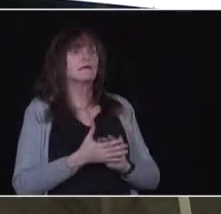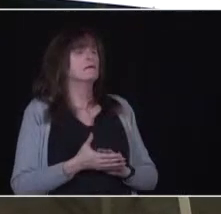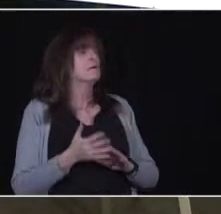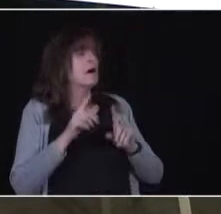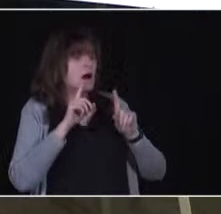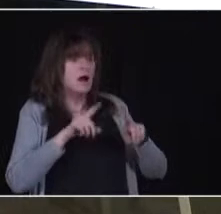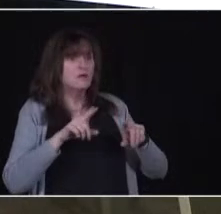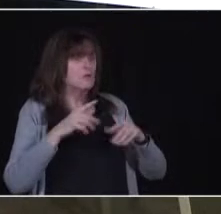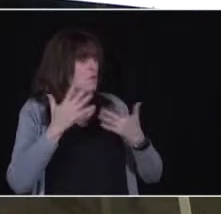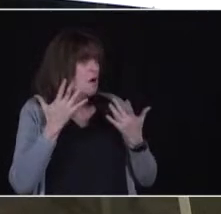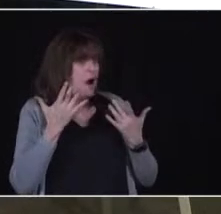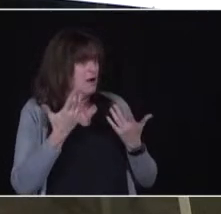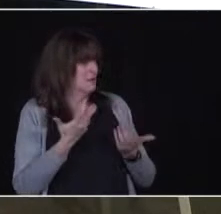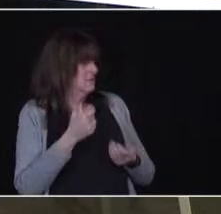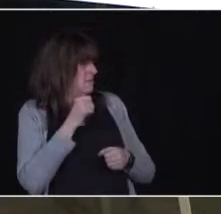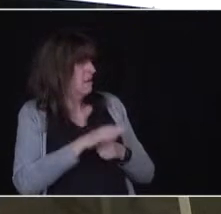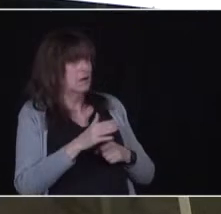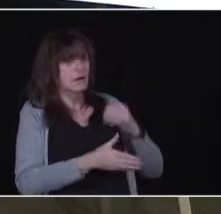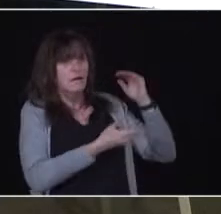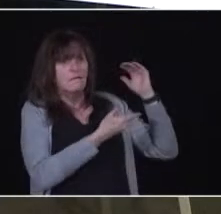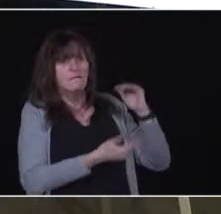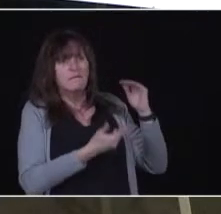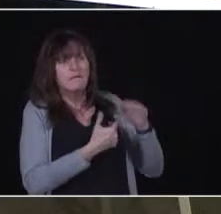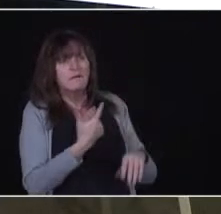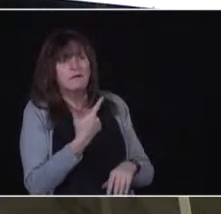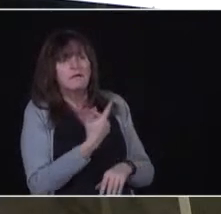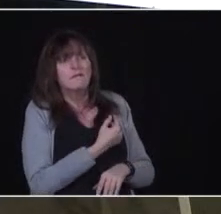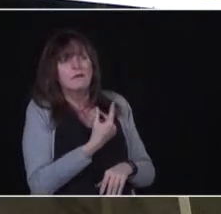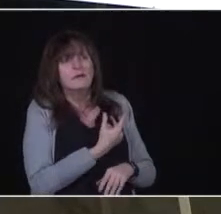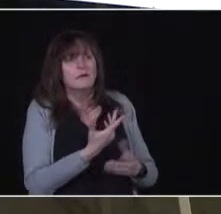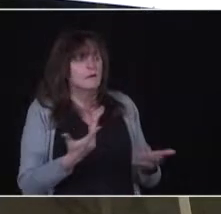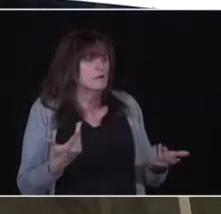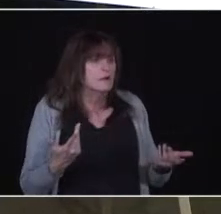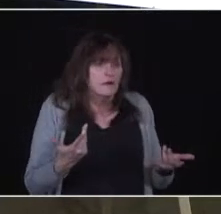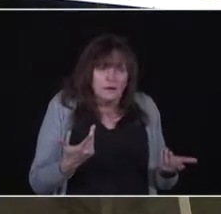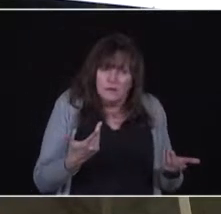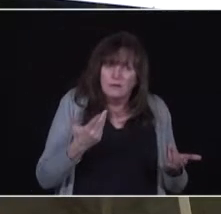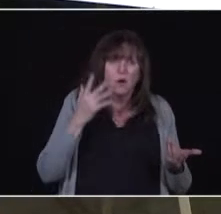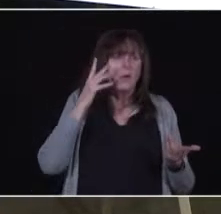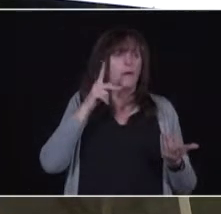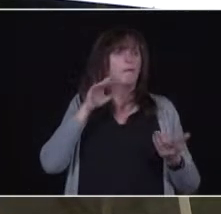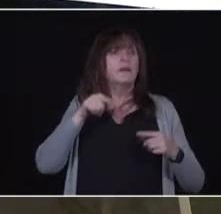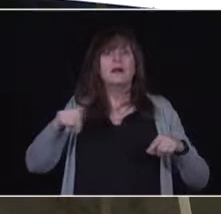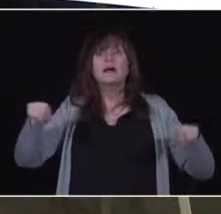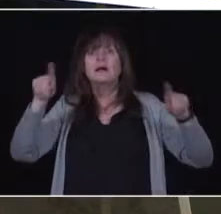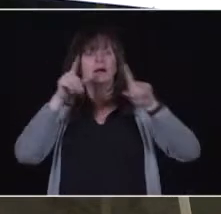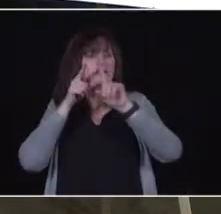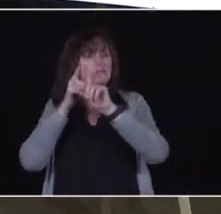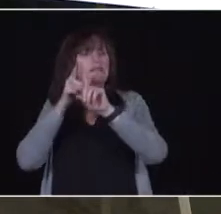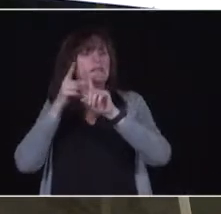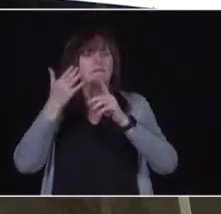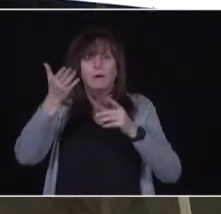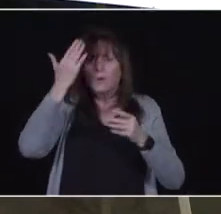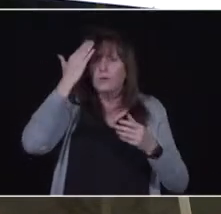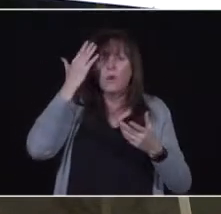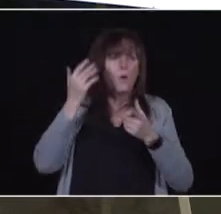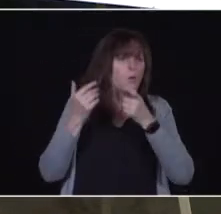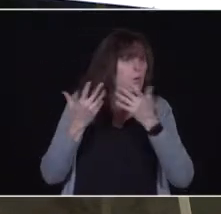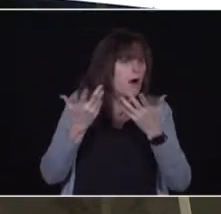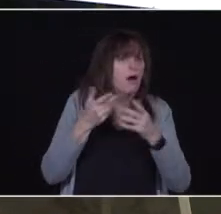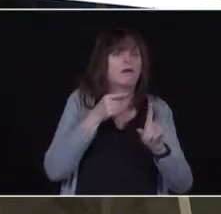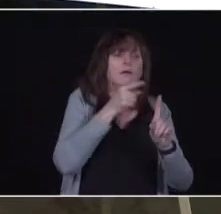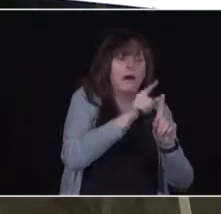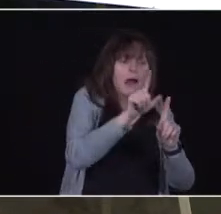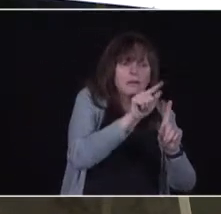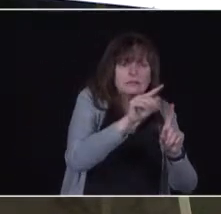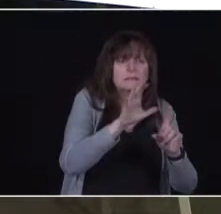I've said, are very specific populations. I think most people of Ontario knew that. It was the long-term care homes, the higher-risk retirement homes, the elder care facilities,